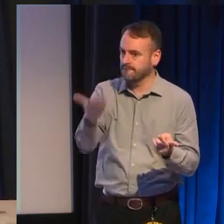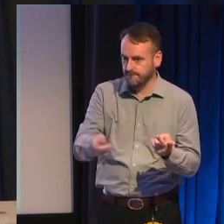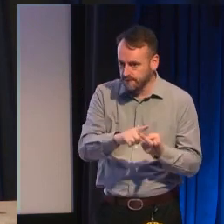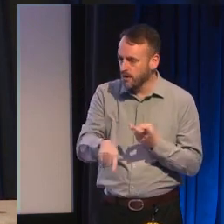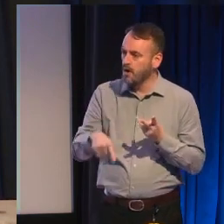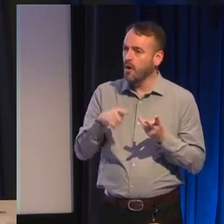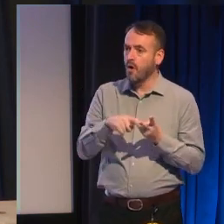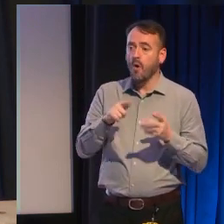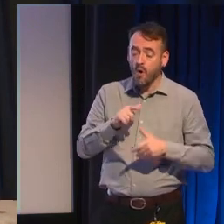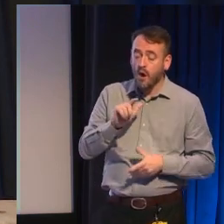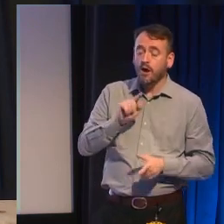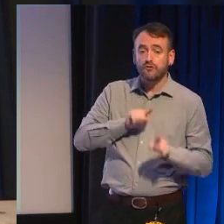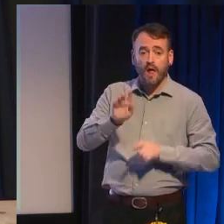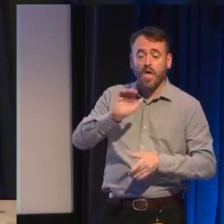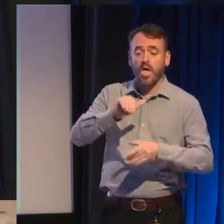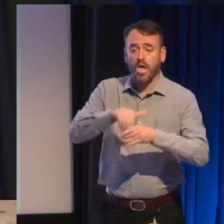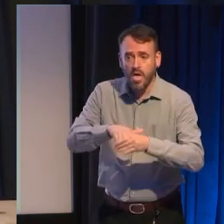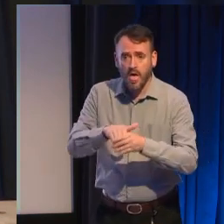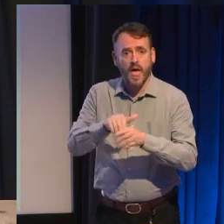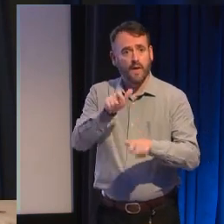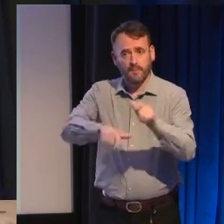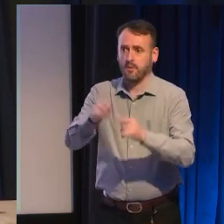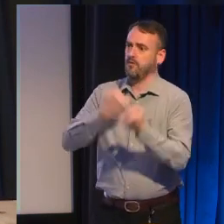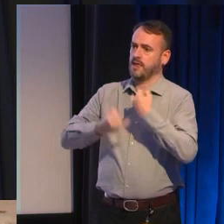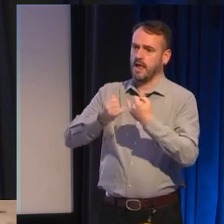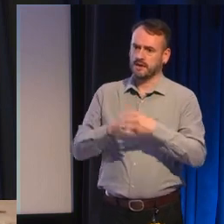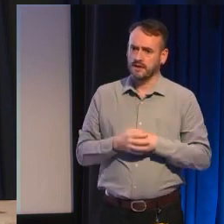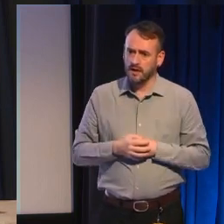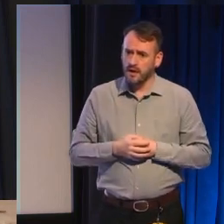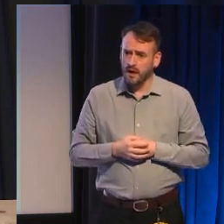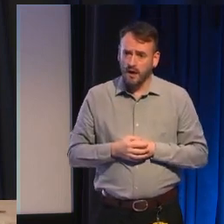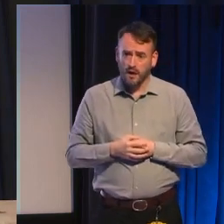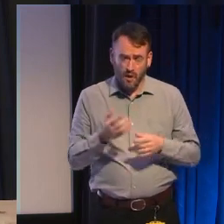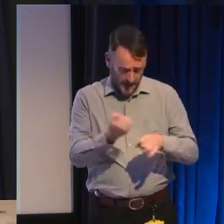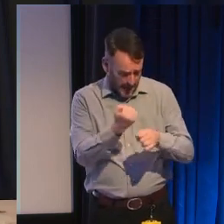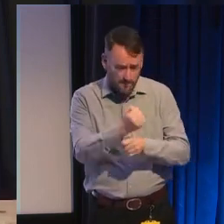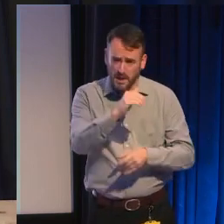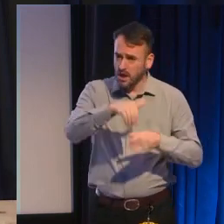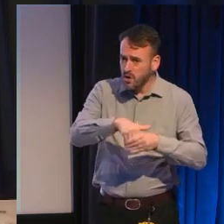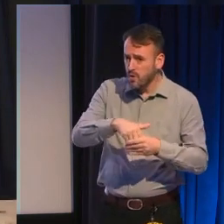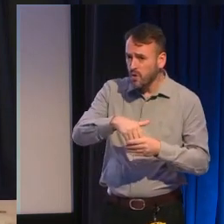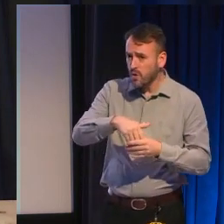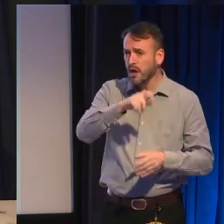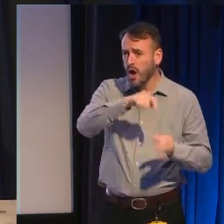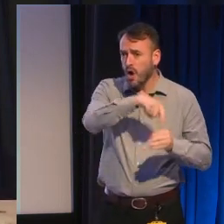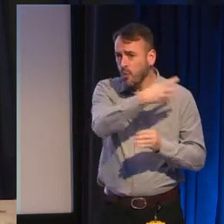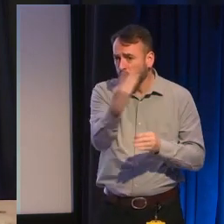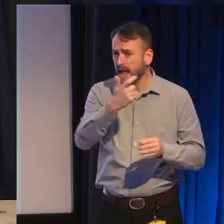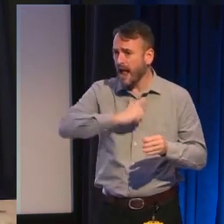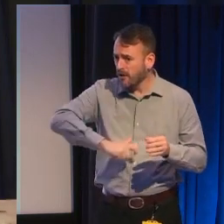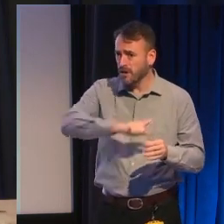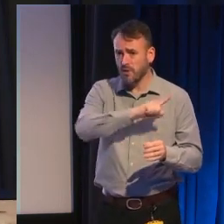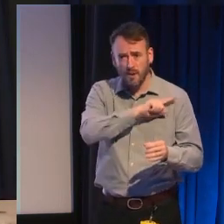comments like this so why risk including a queer character or making your protagonist a person of color or